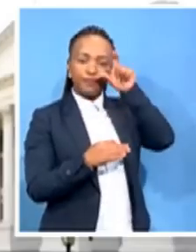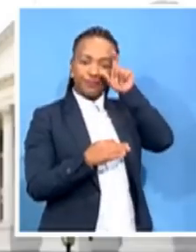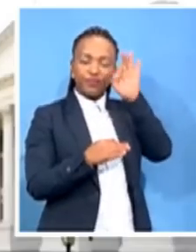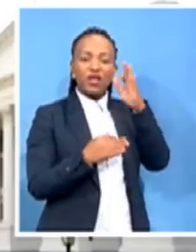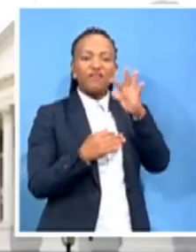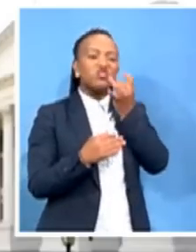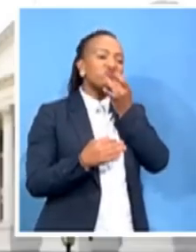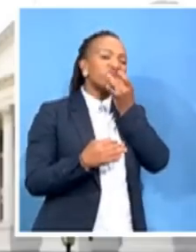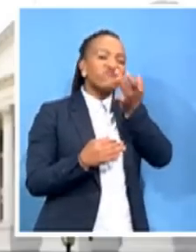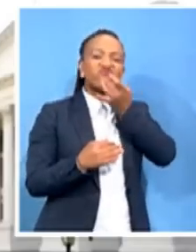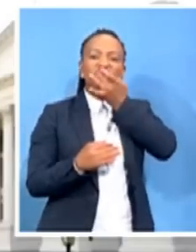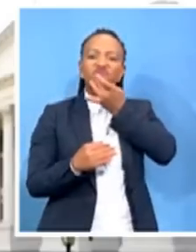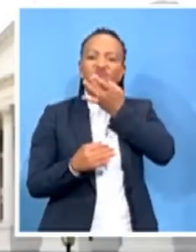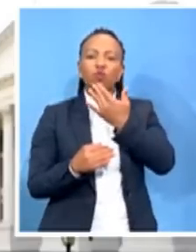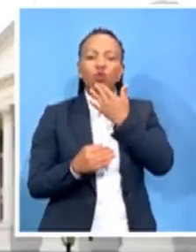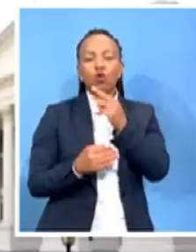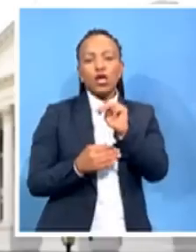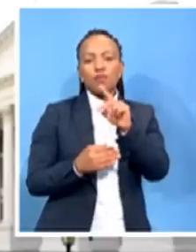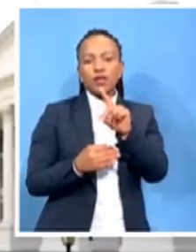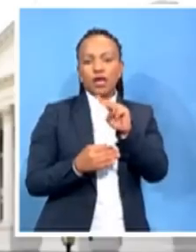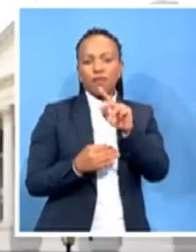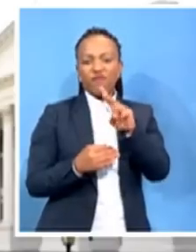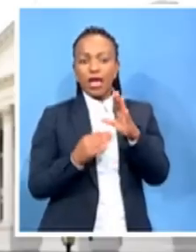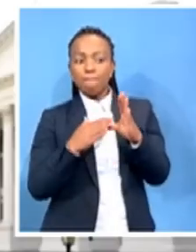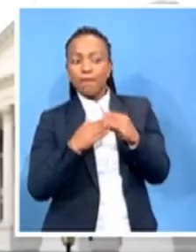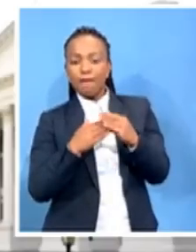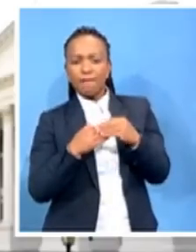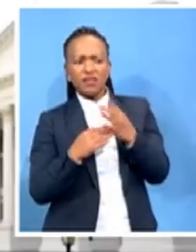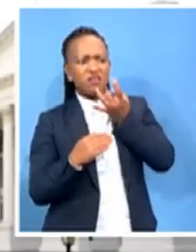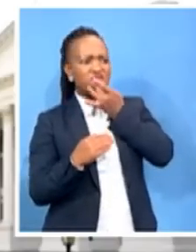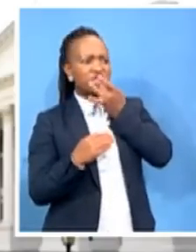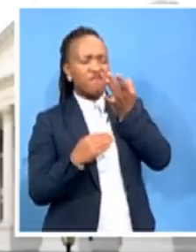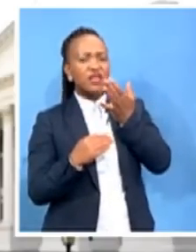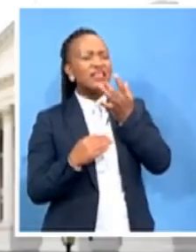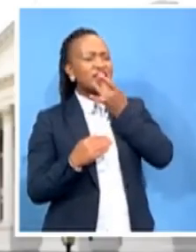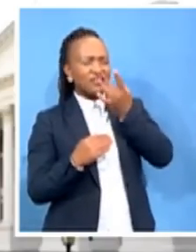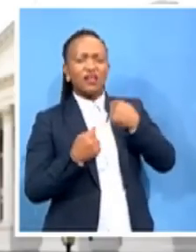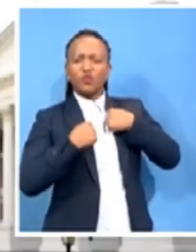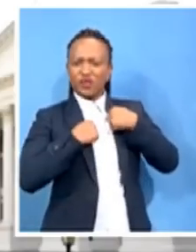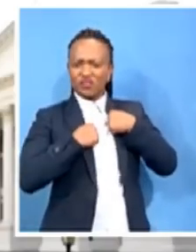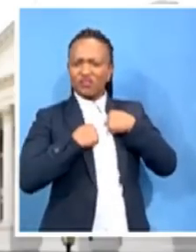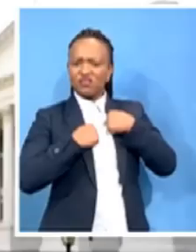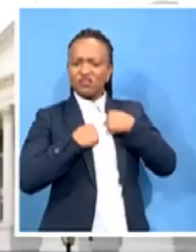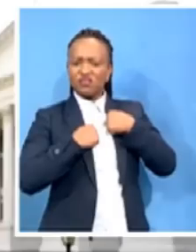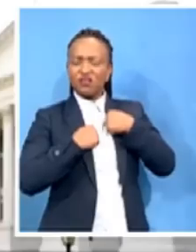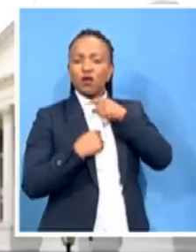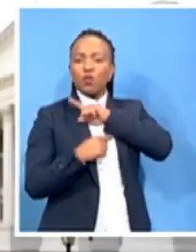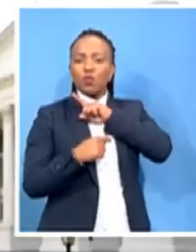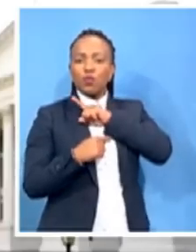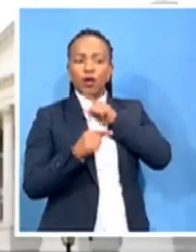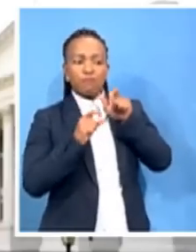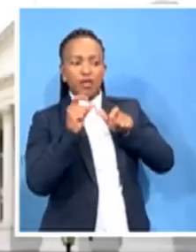which was an insult to us. We've been quiet for a long time. And that if our people need a voice of resin,